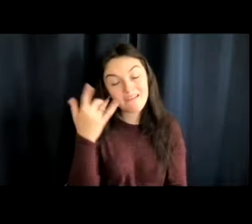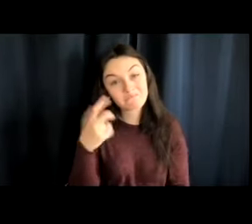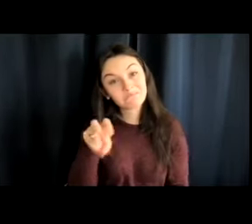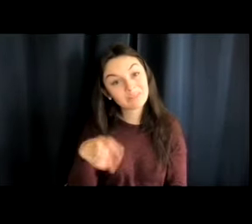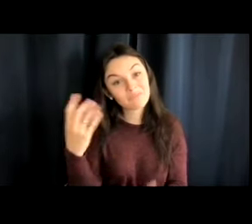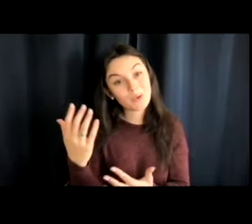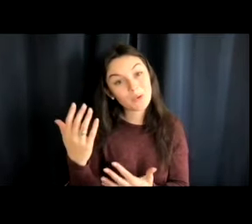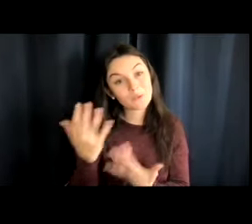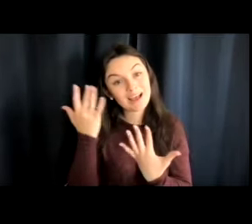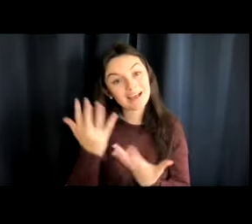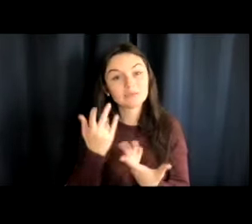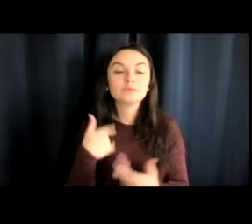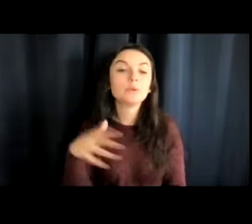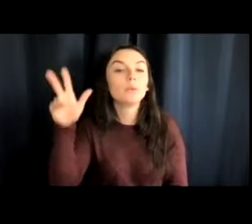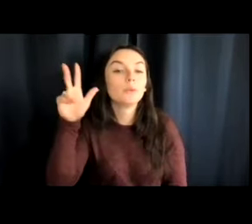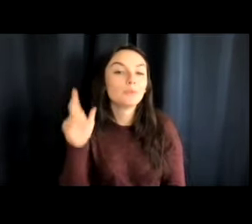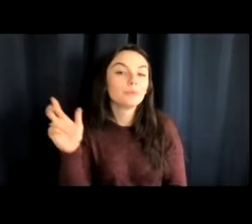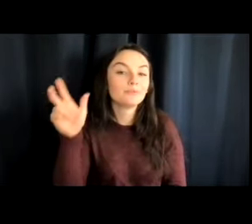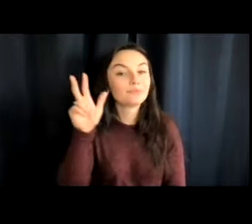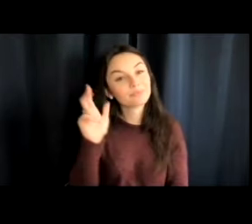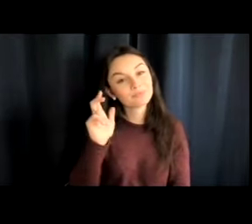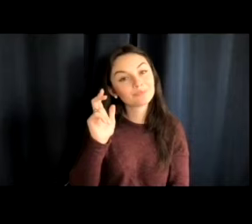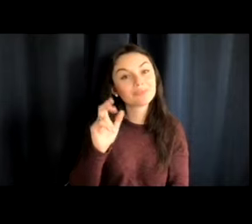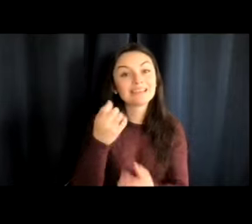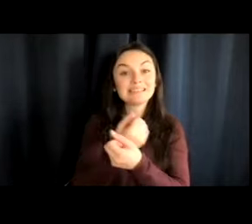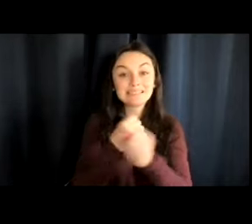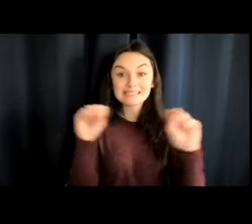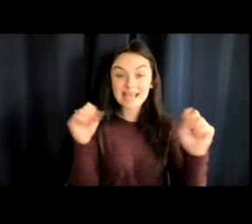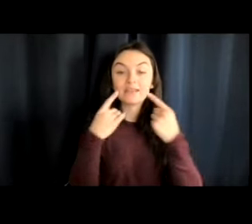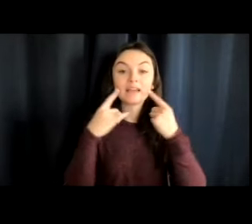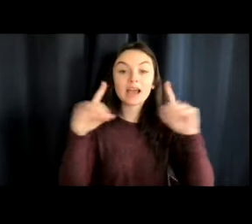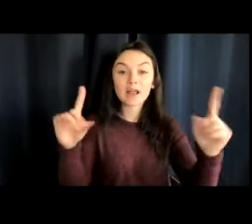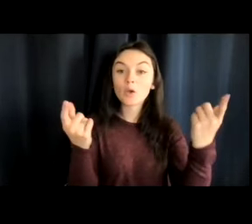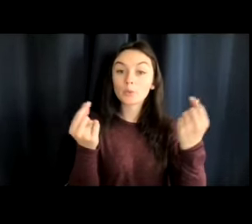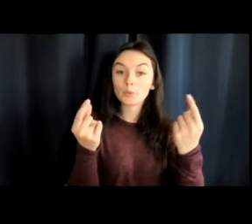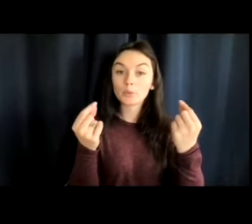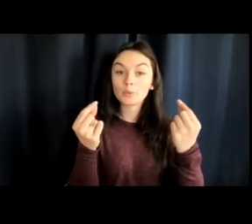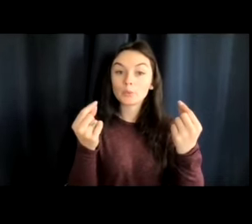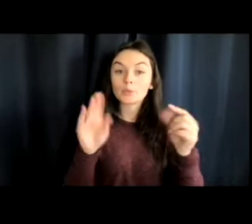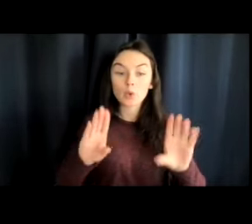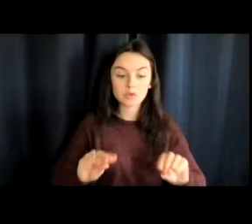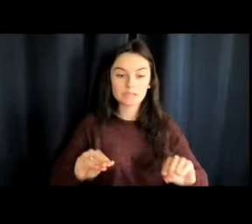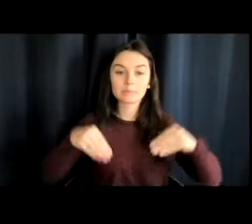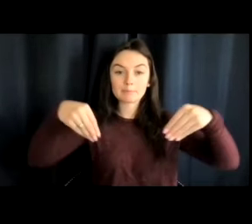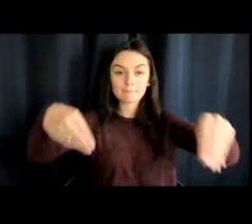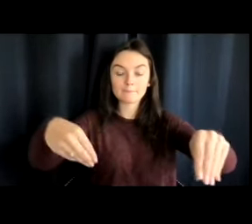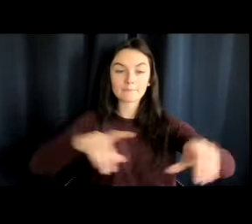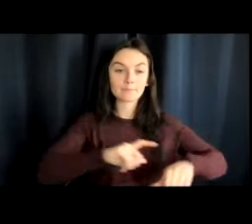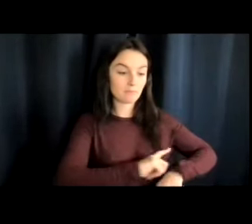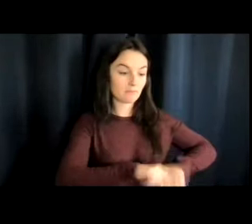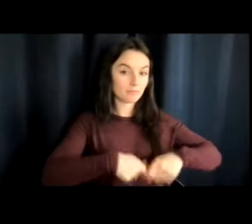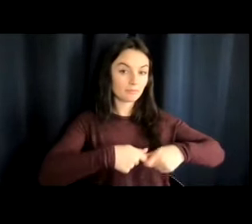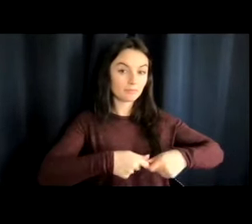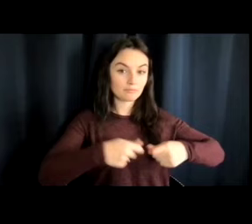You listen quietly to the safety announcements and you stow your tray table. You buckle your seat pelt tied